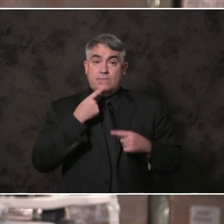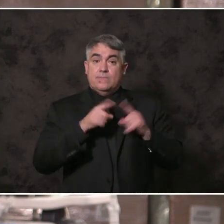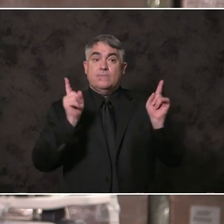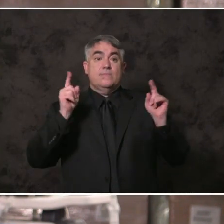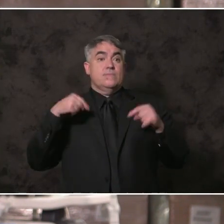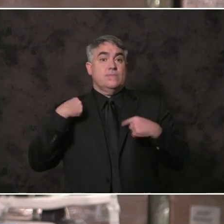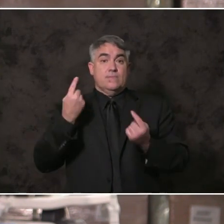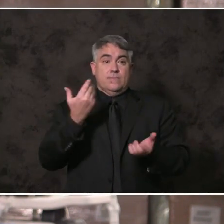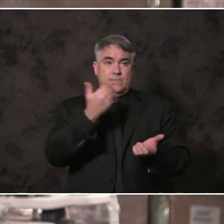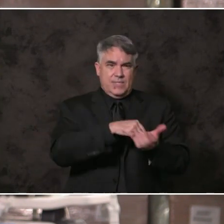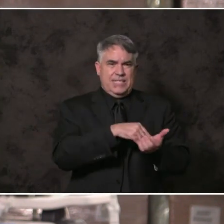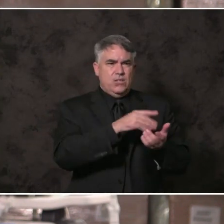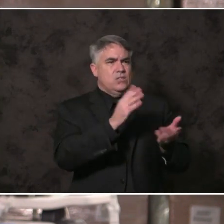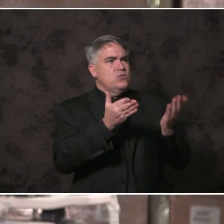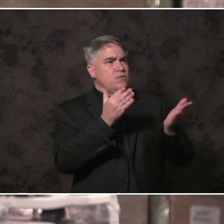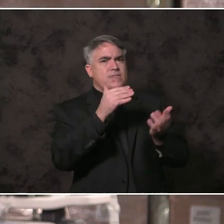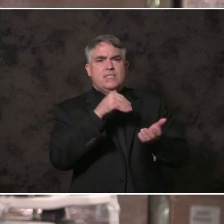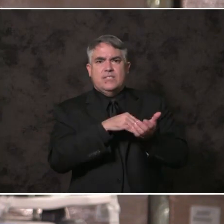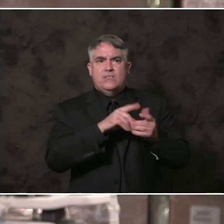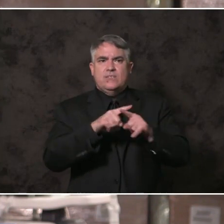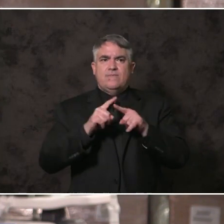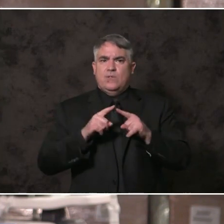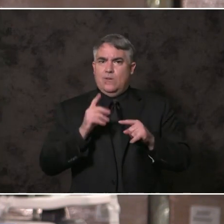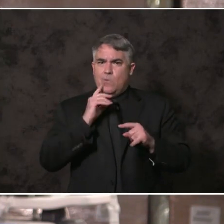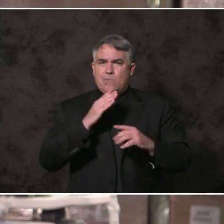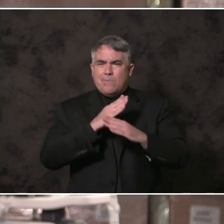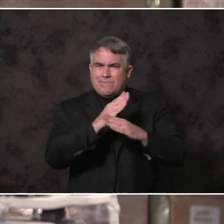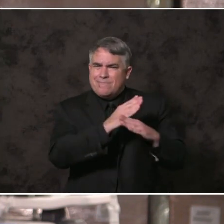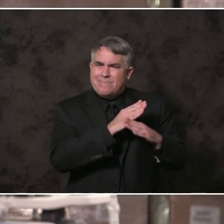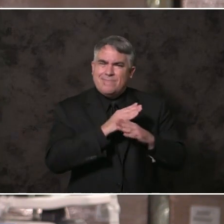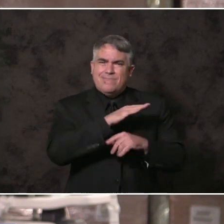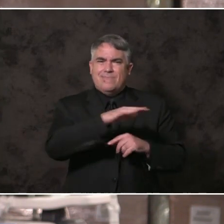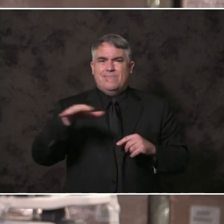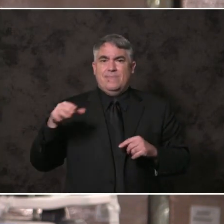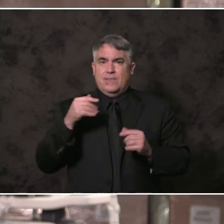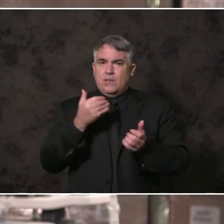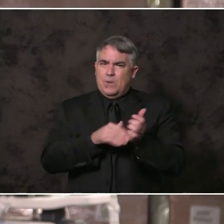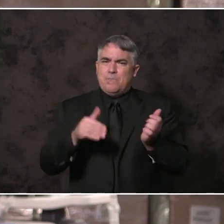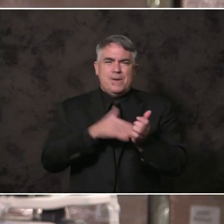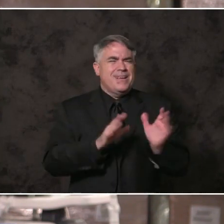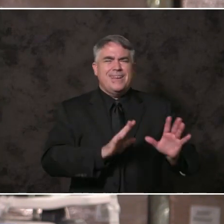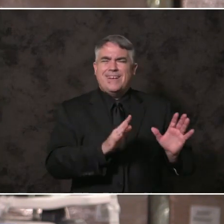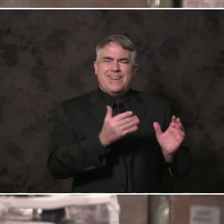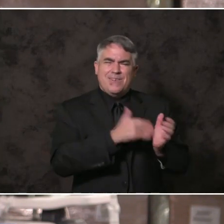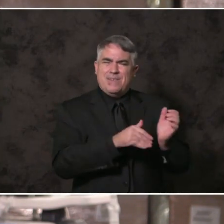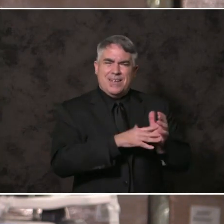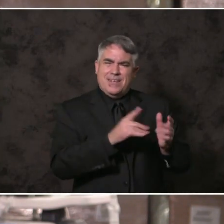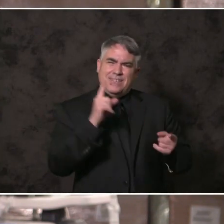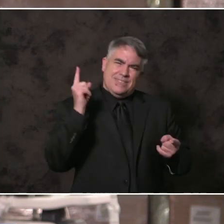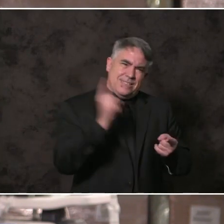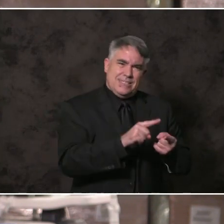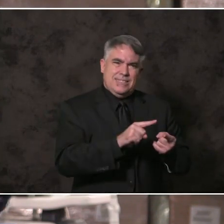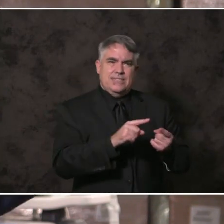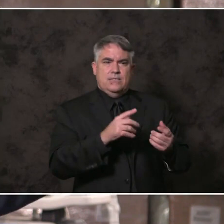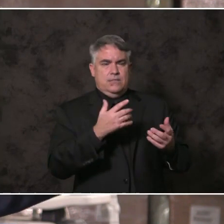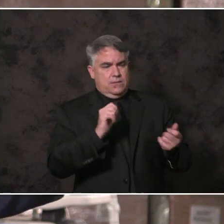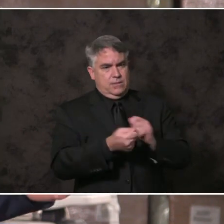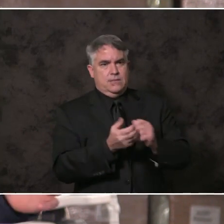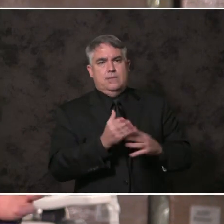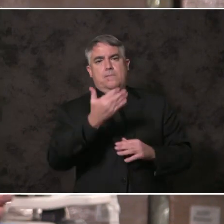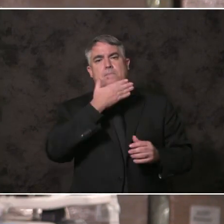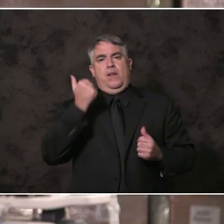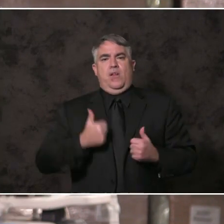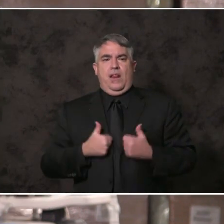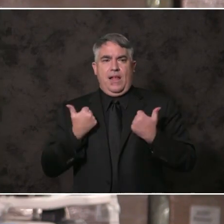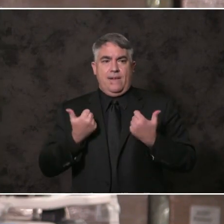that prevent recidivism and promote positive outcomes for justice-involved youth. But with the new board, it's